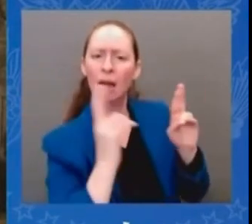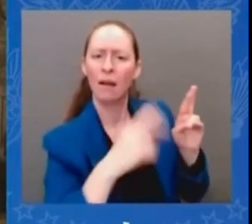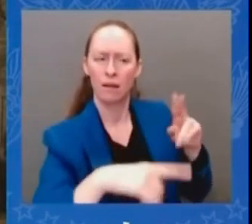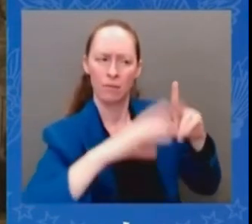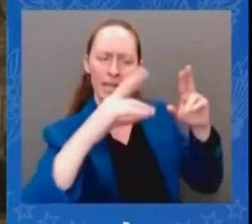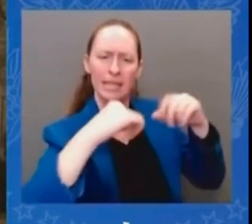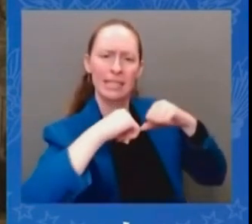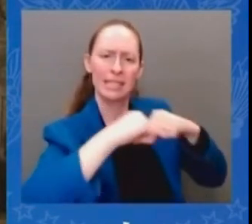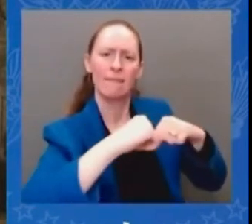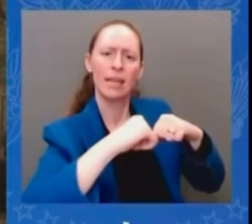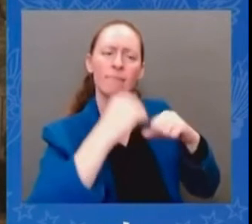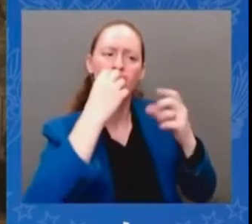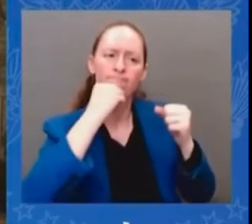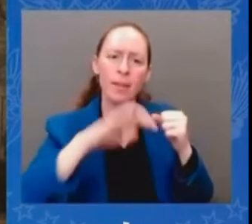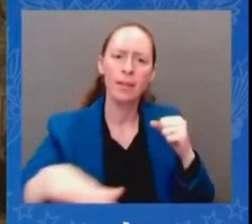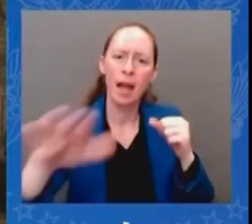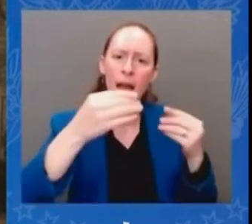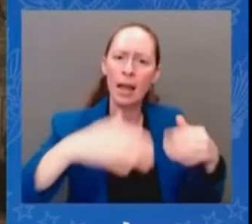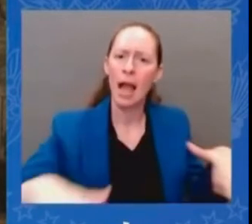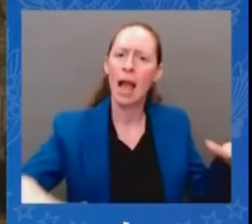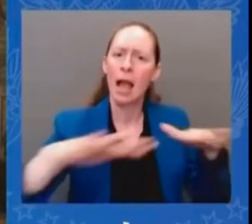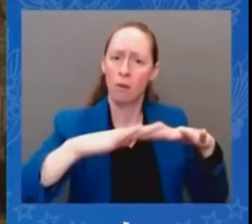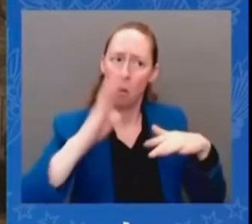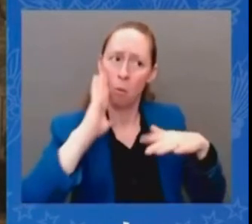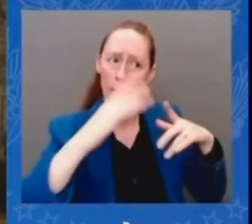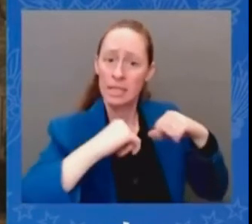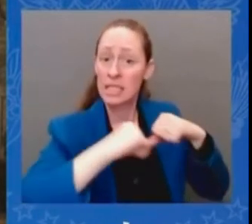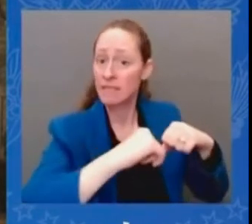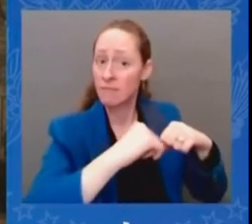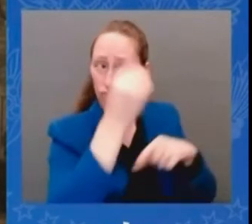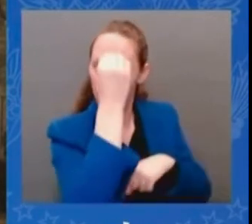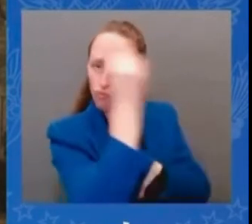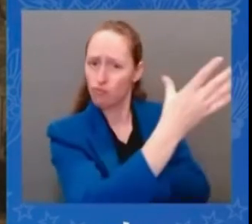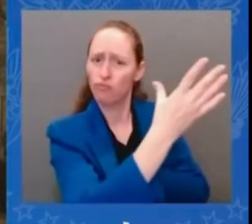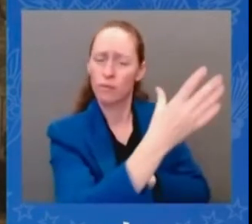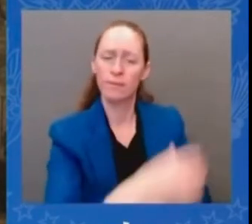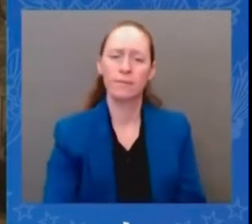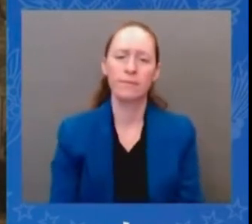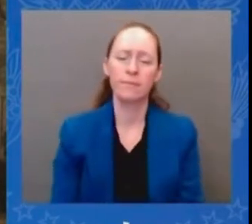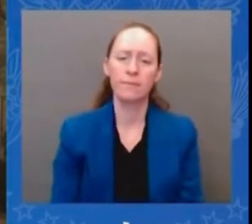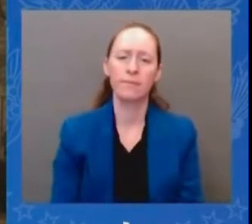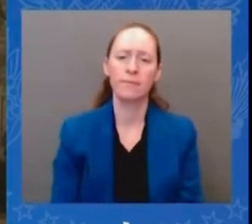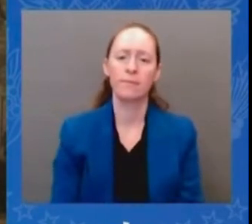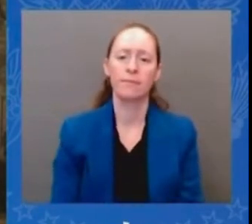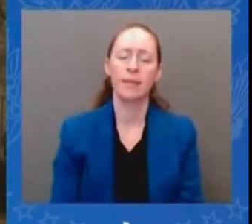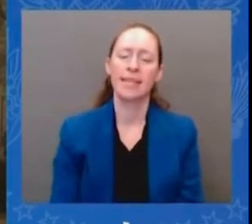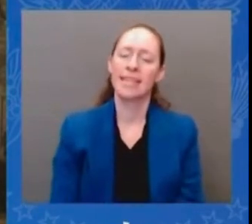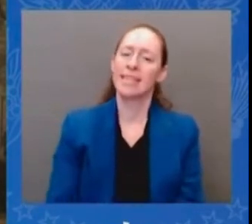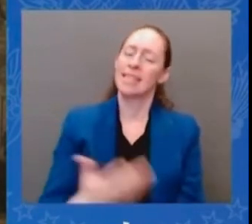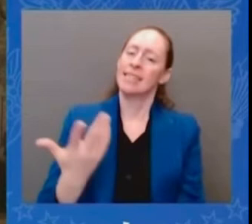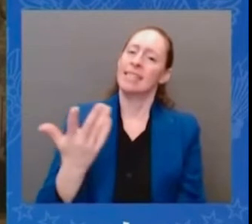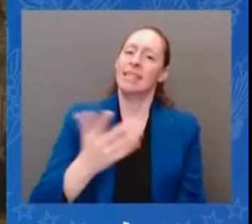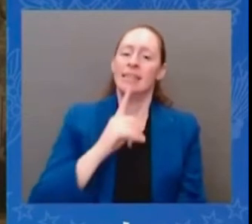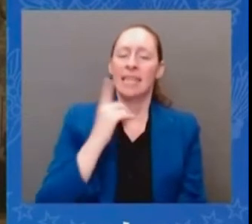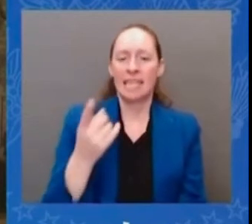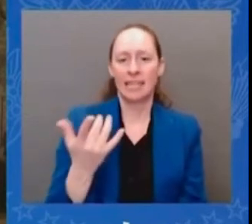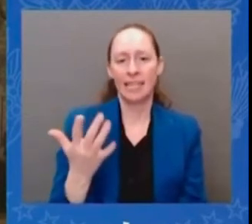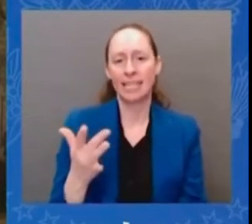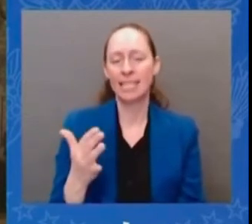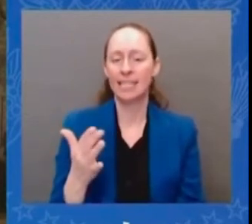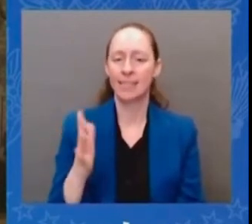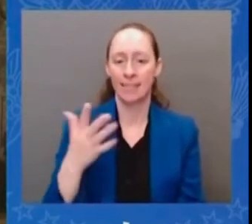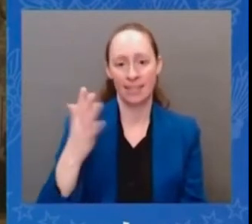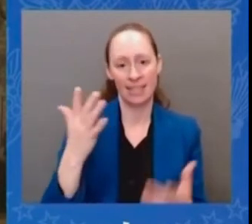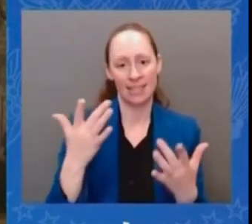that it's difficult to determine whether or not uh um china has the capacity